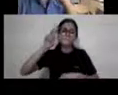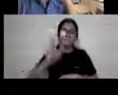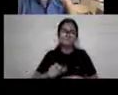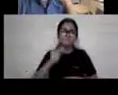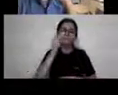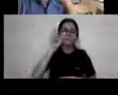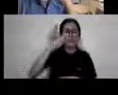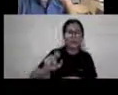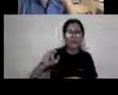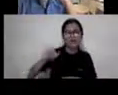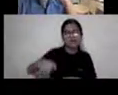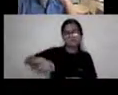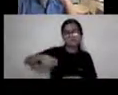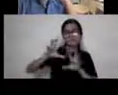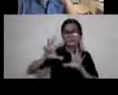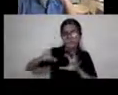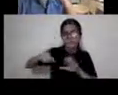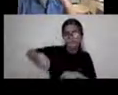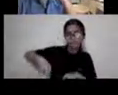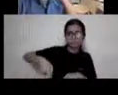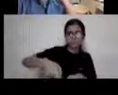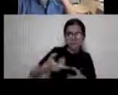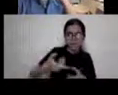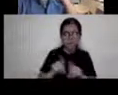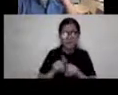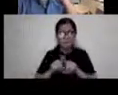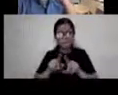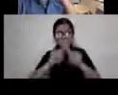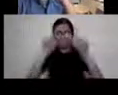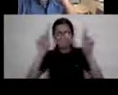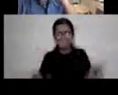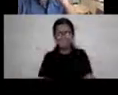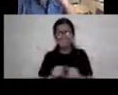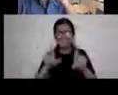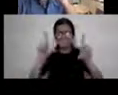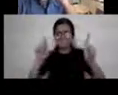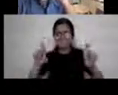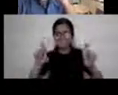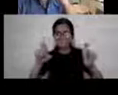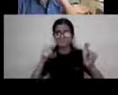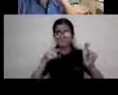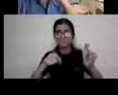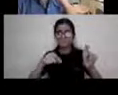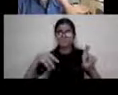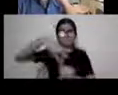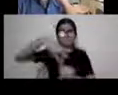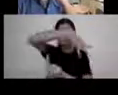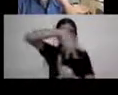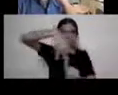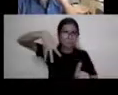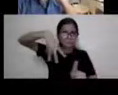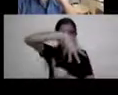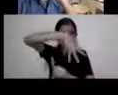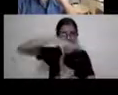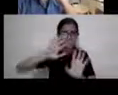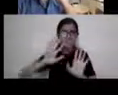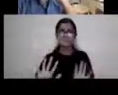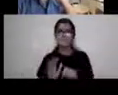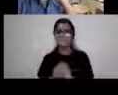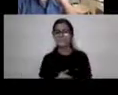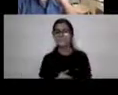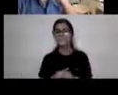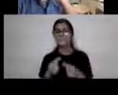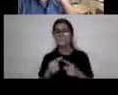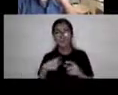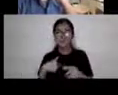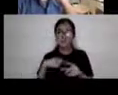and there are politicians that you won't recognize who are also in the background. But the point